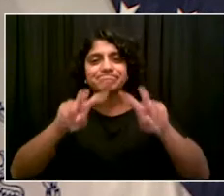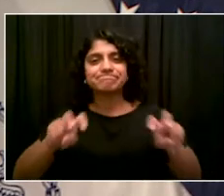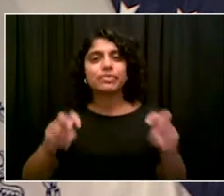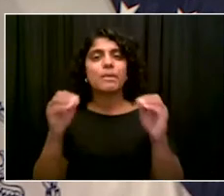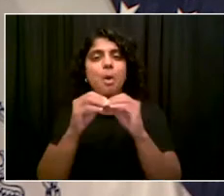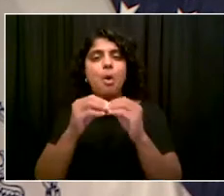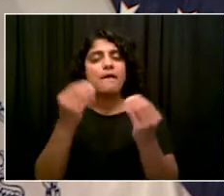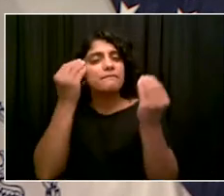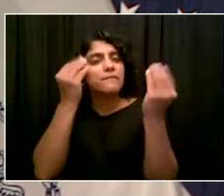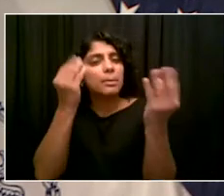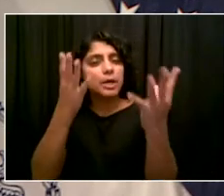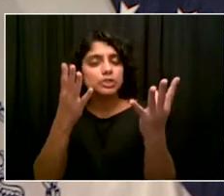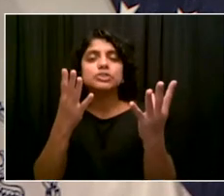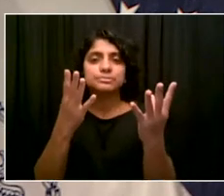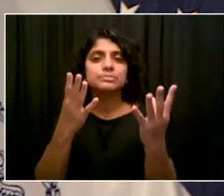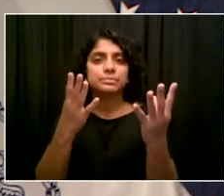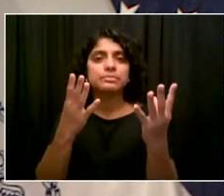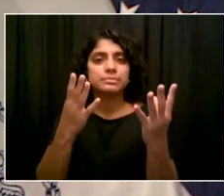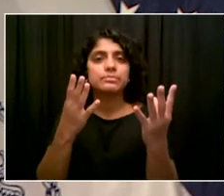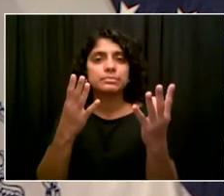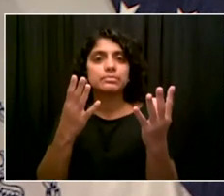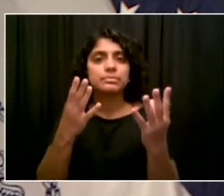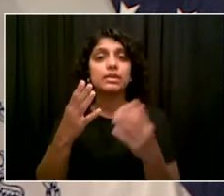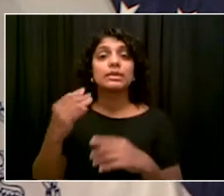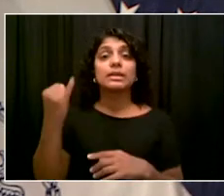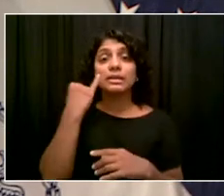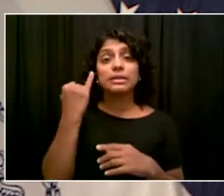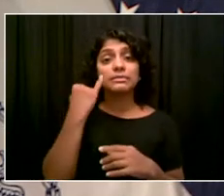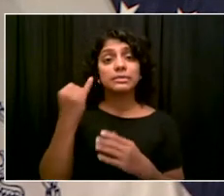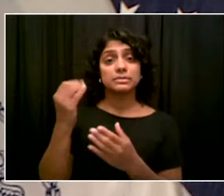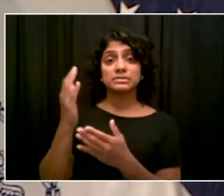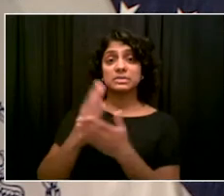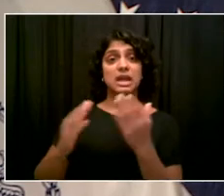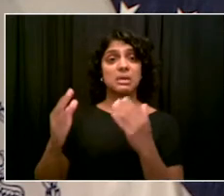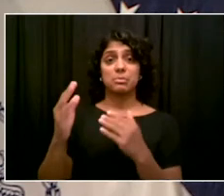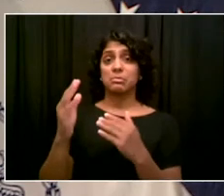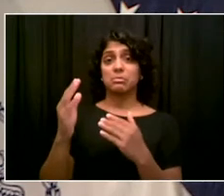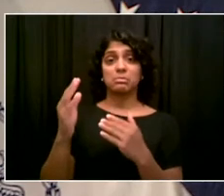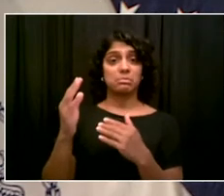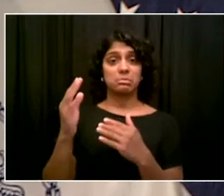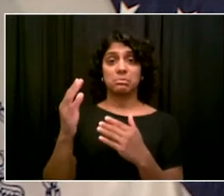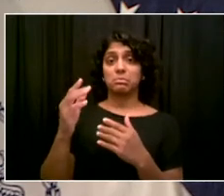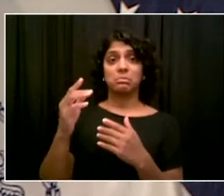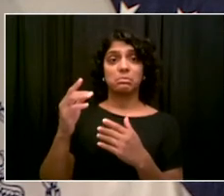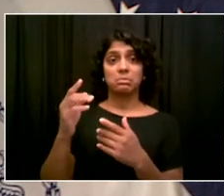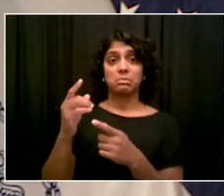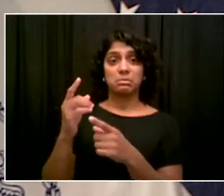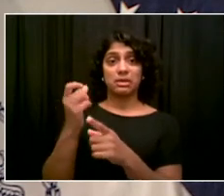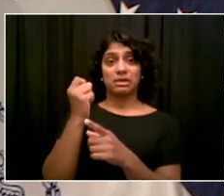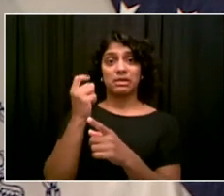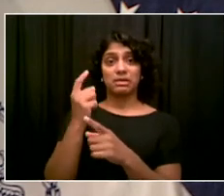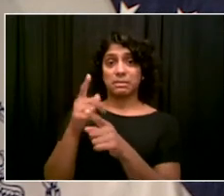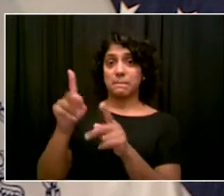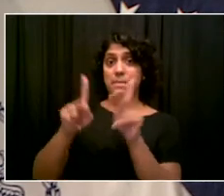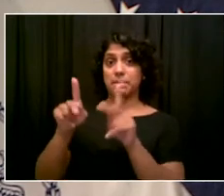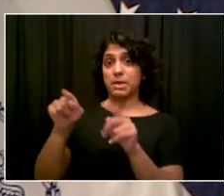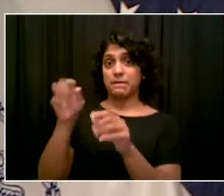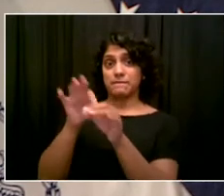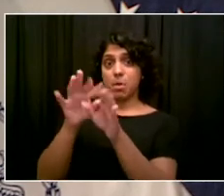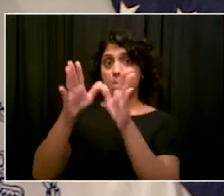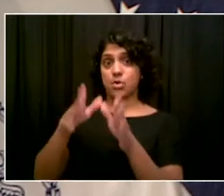less privileged communities, you saw consistent voting one through five or as close to that as possible,